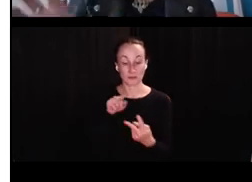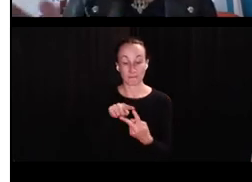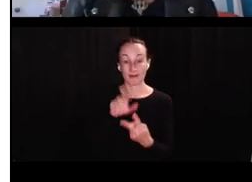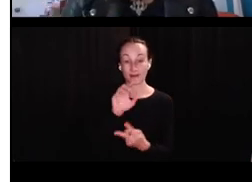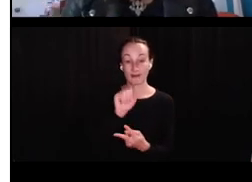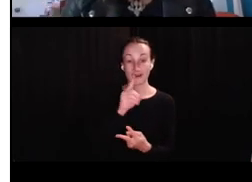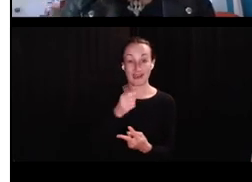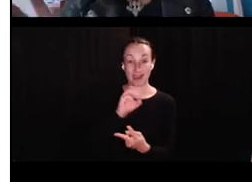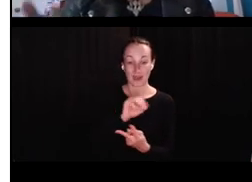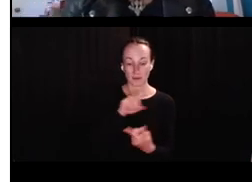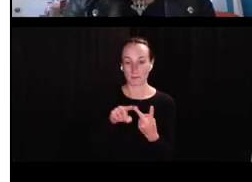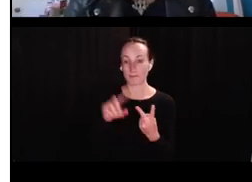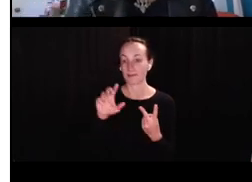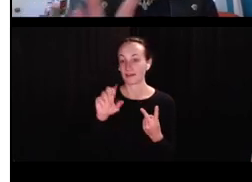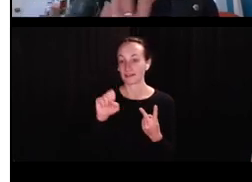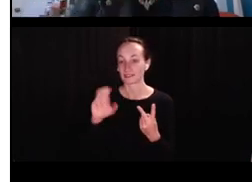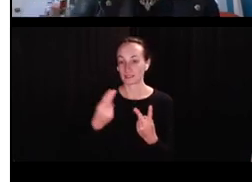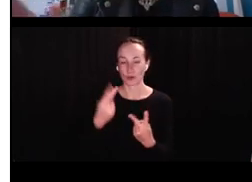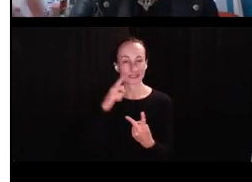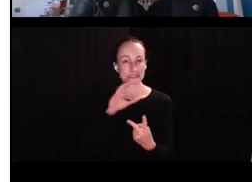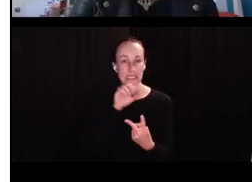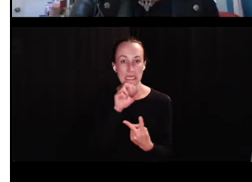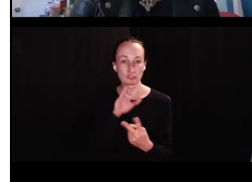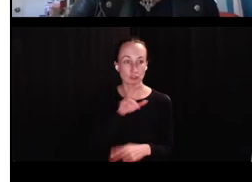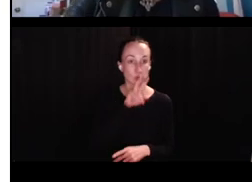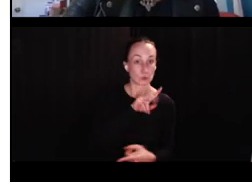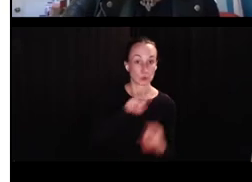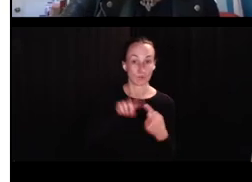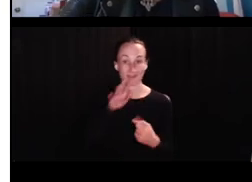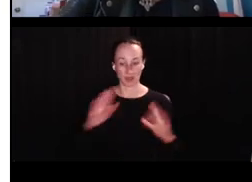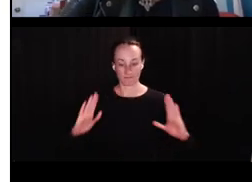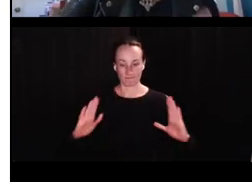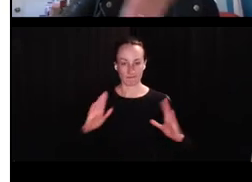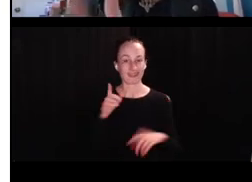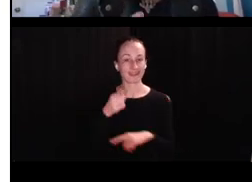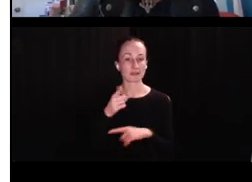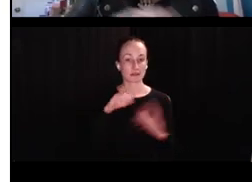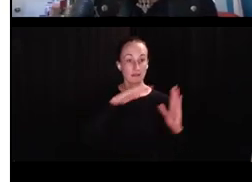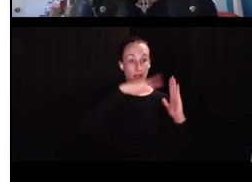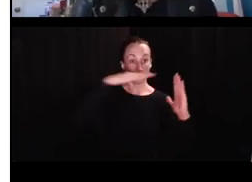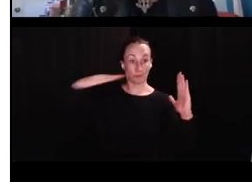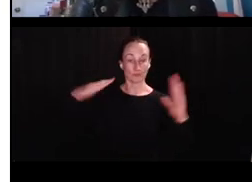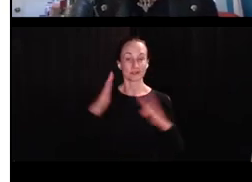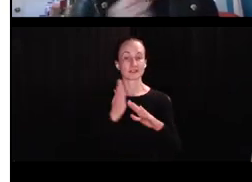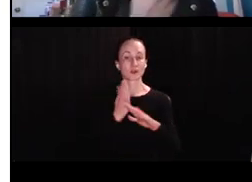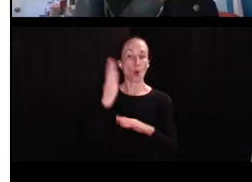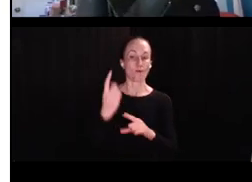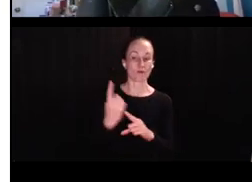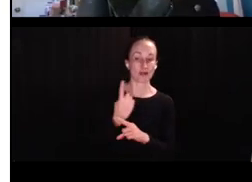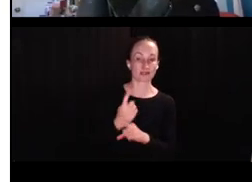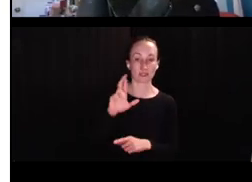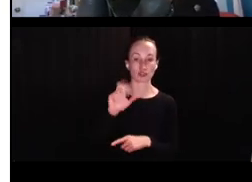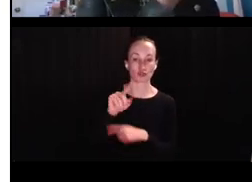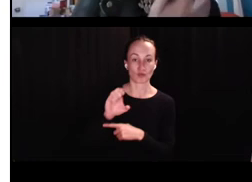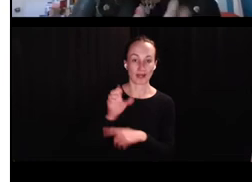and there's not much data as much data from her, but Adam and Sarah, you see that we have this over from like two years old to five years old. These